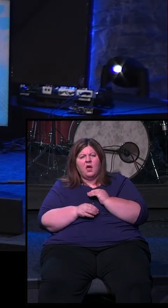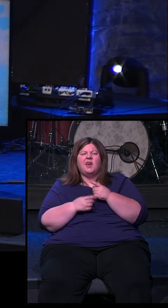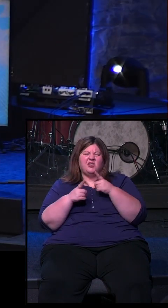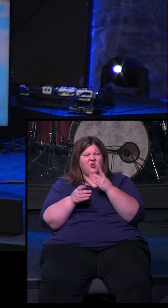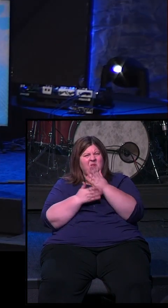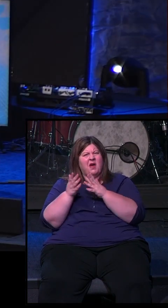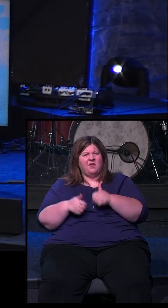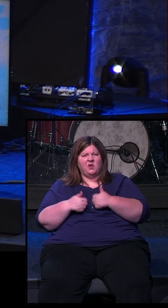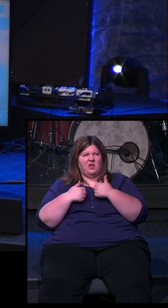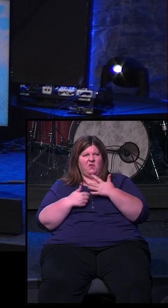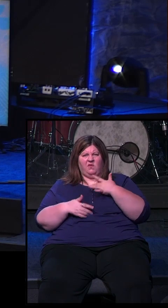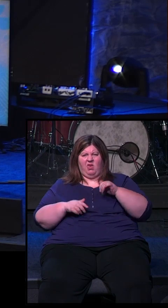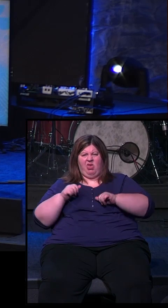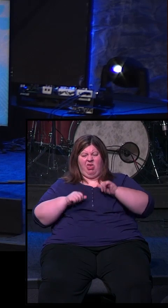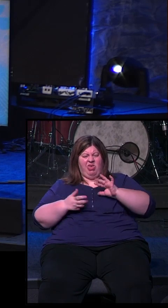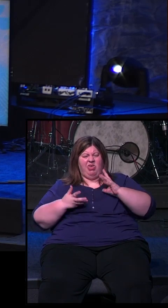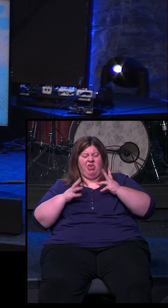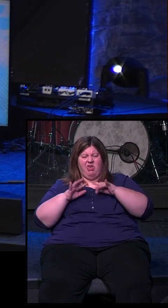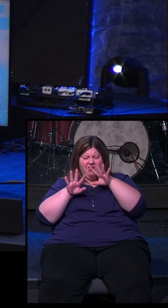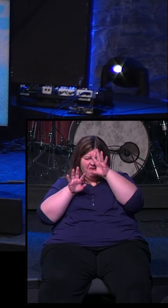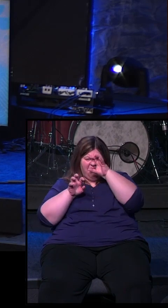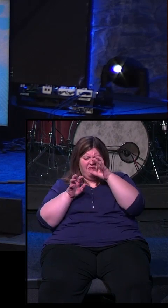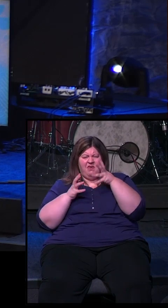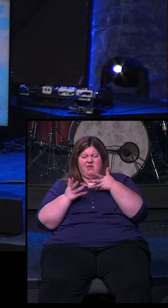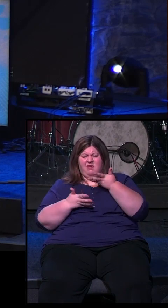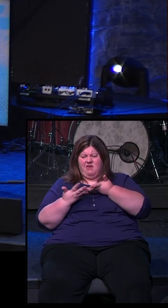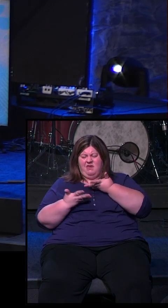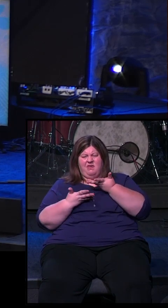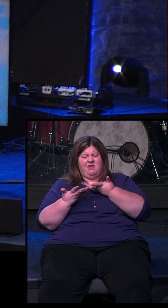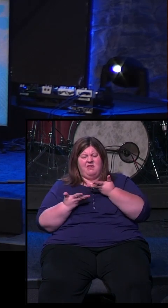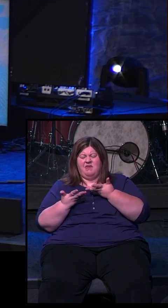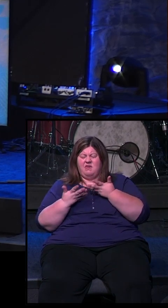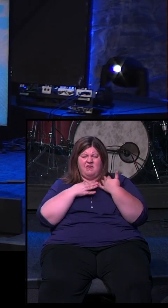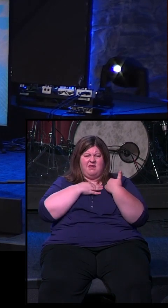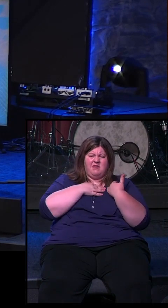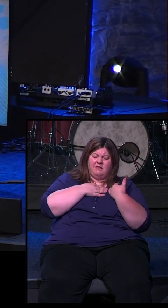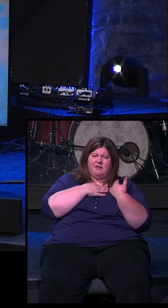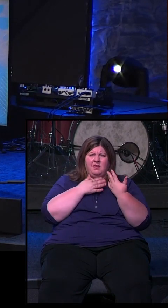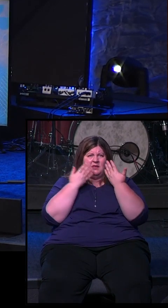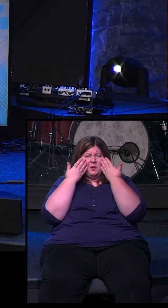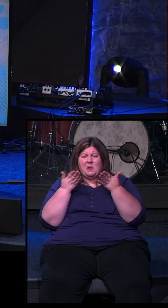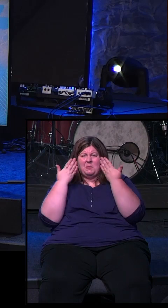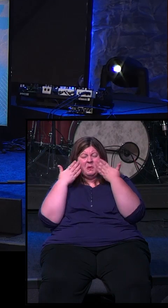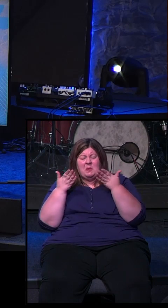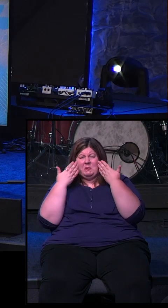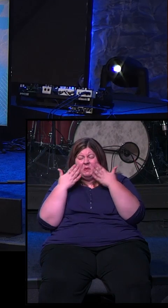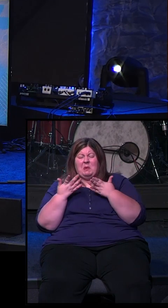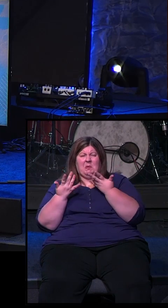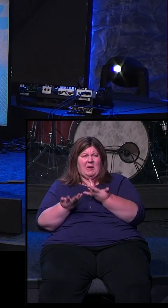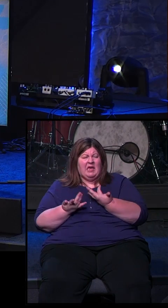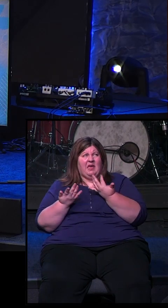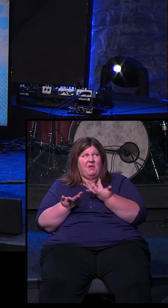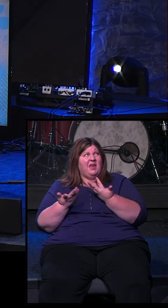that are the most perplexing, the most difficult, where we bear the heaviest burdens, when we have to wait without any clarity.